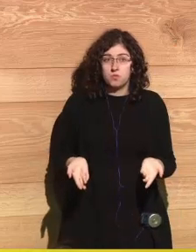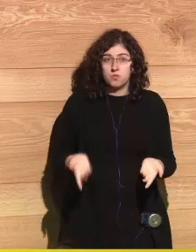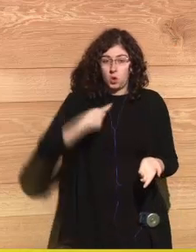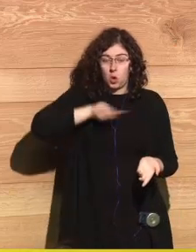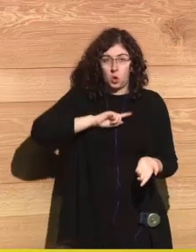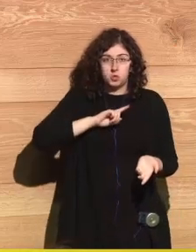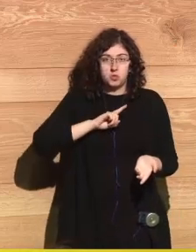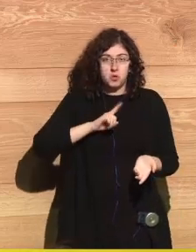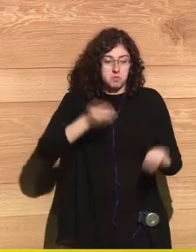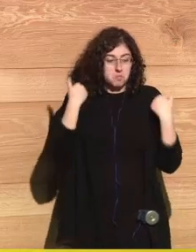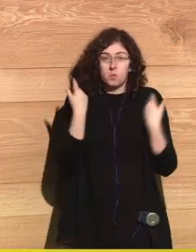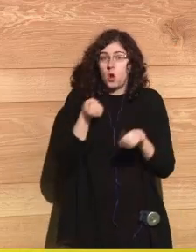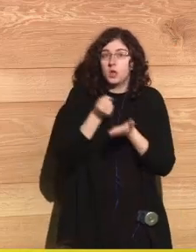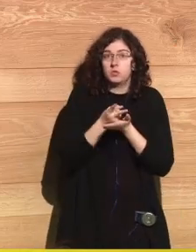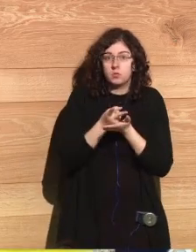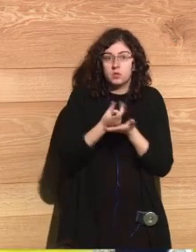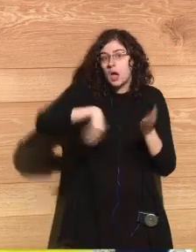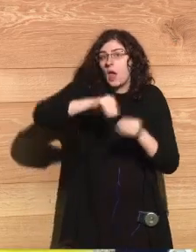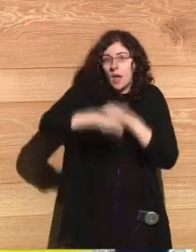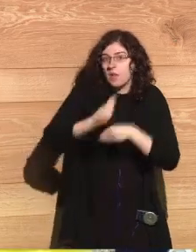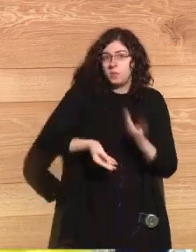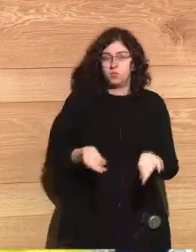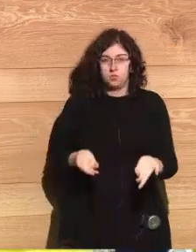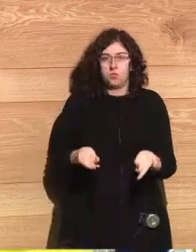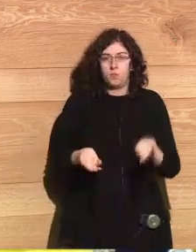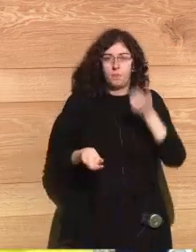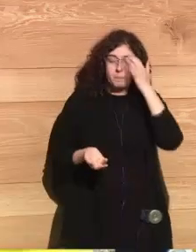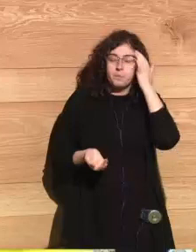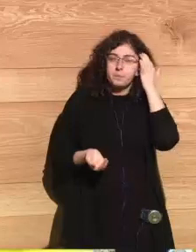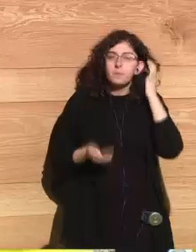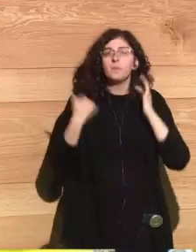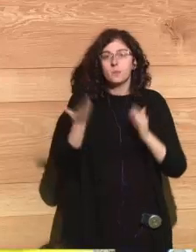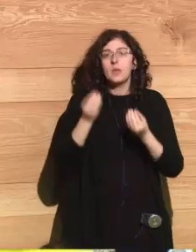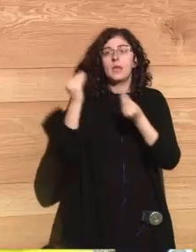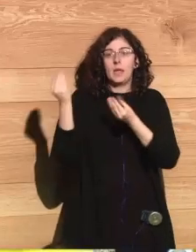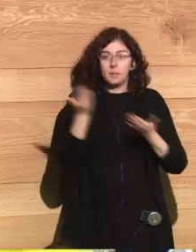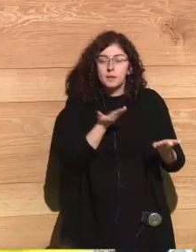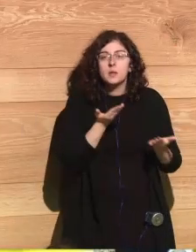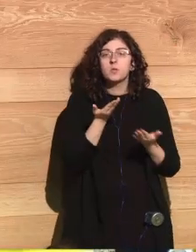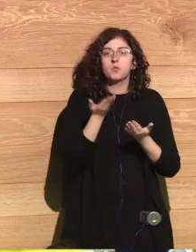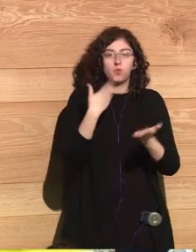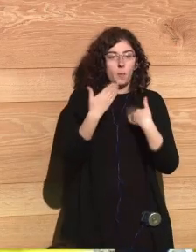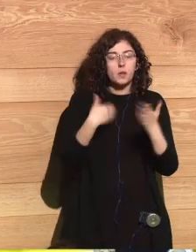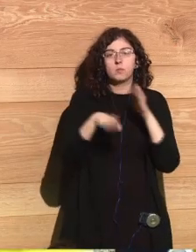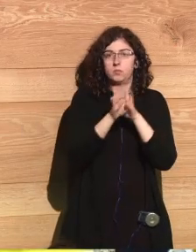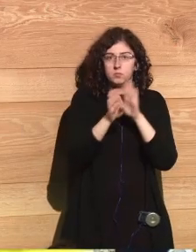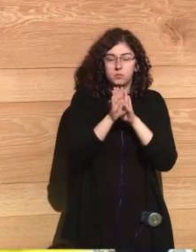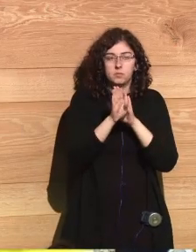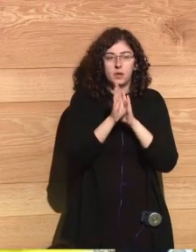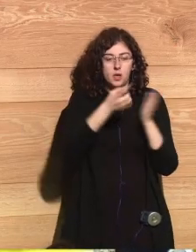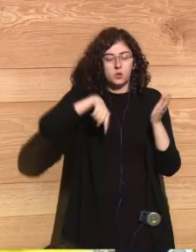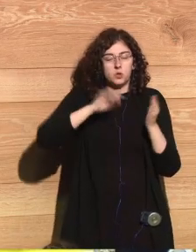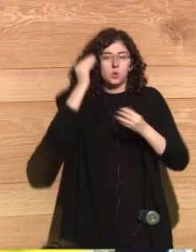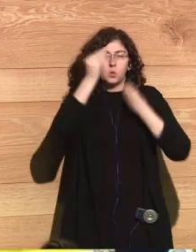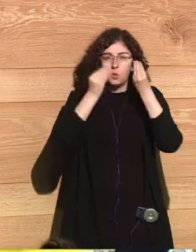we we thought it was a challenge what can we do well let's encourage the